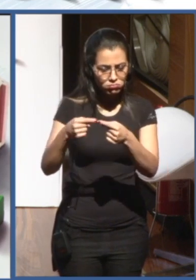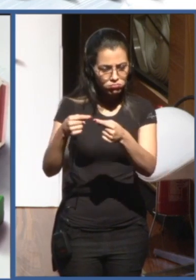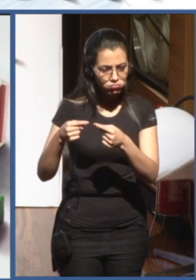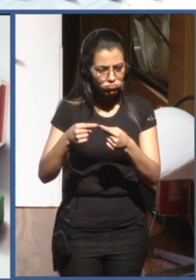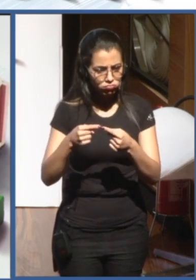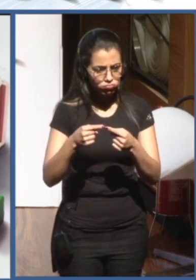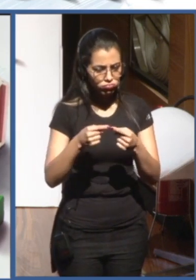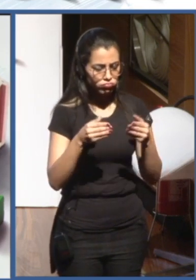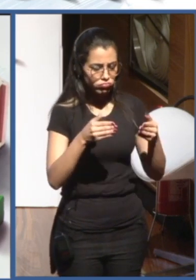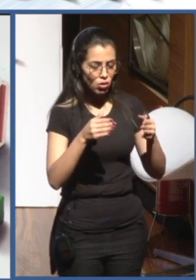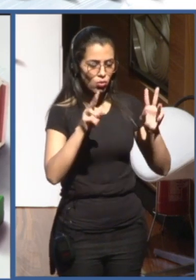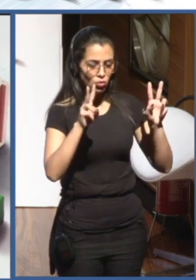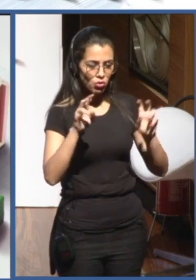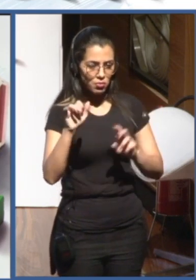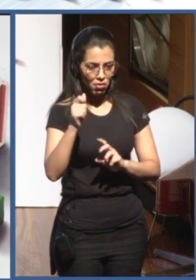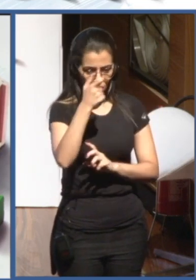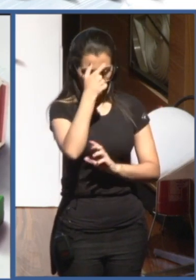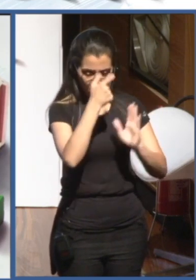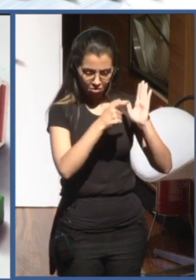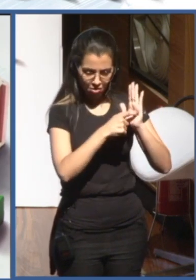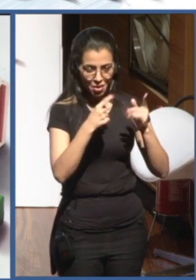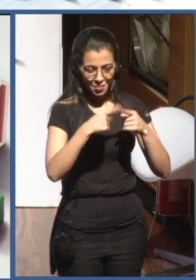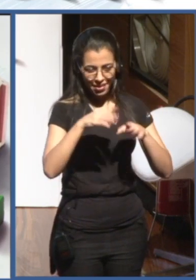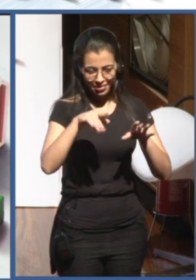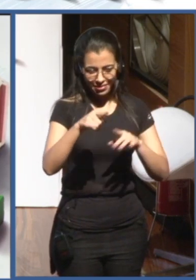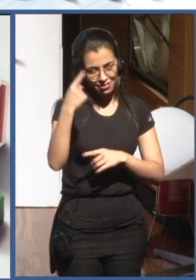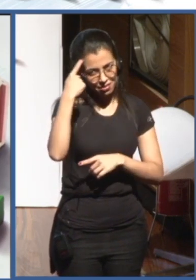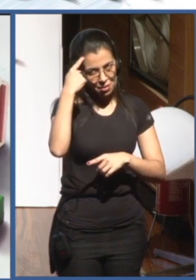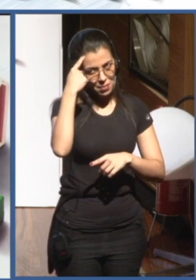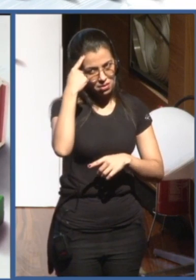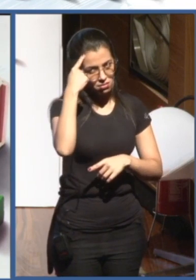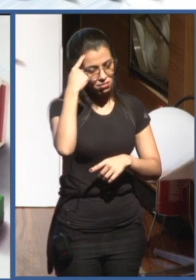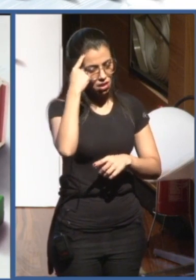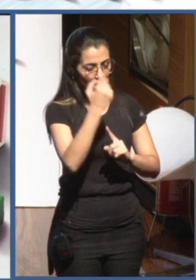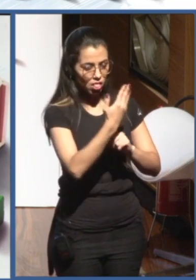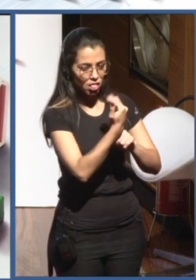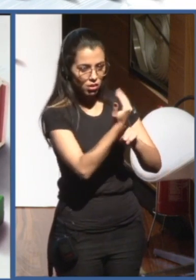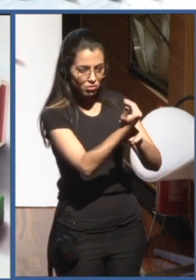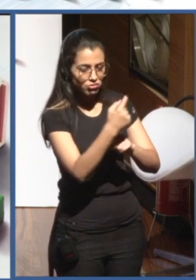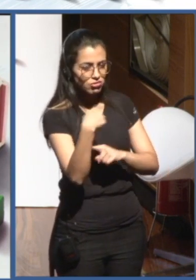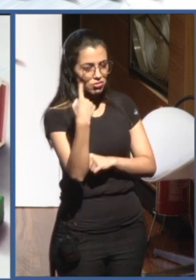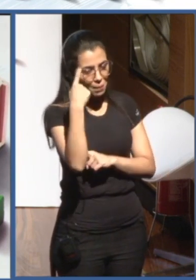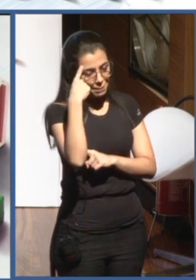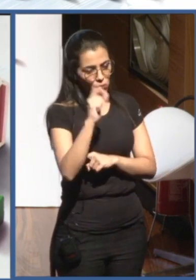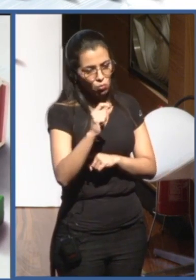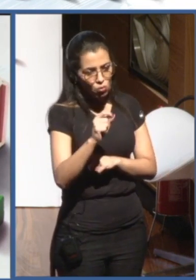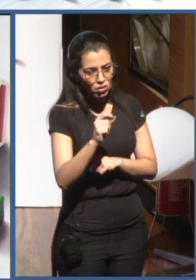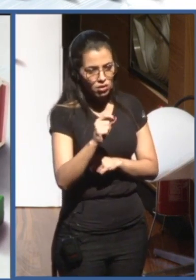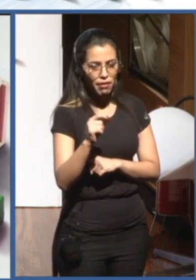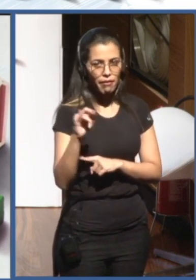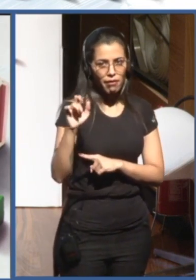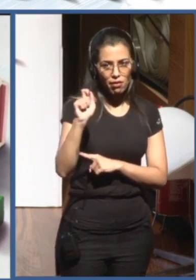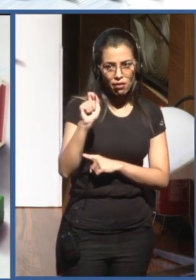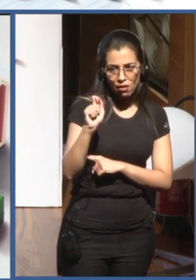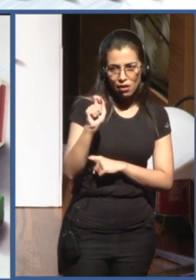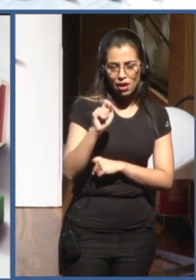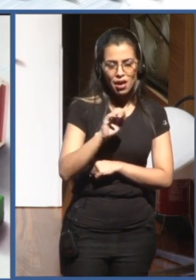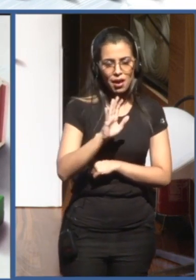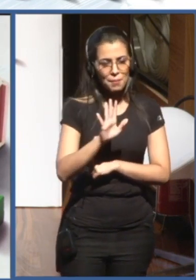think in digital technology, I think about artificial intelligence. I believe at some point in time,